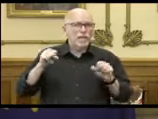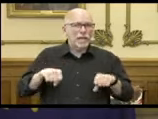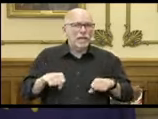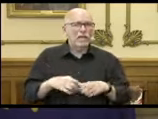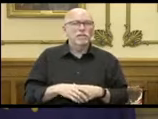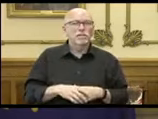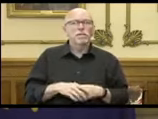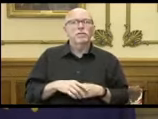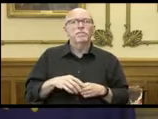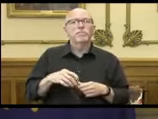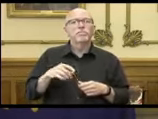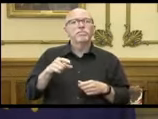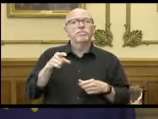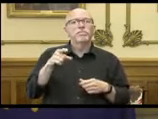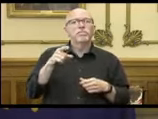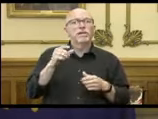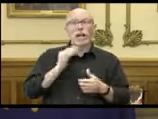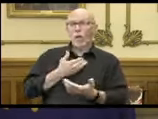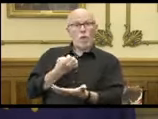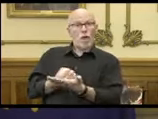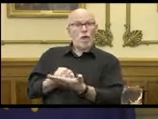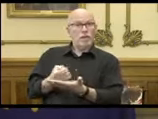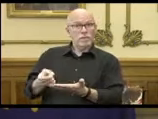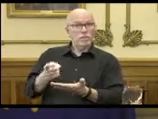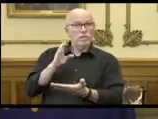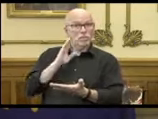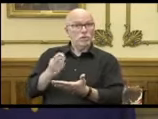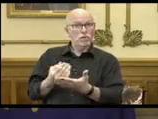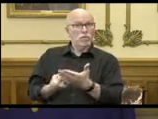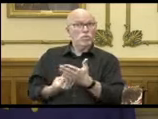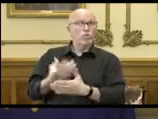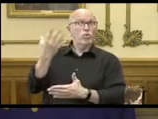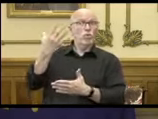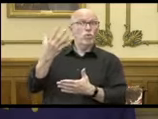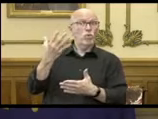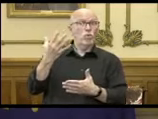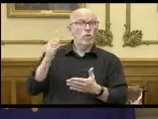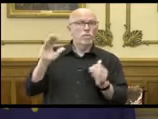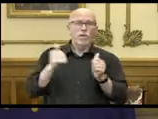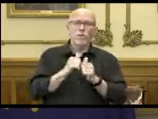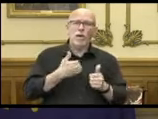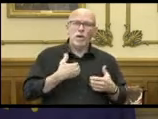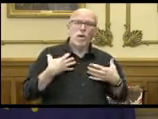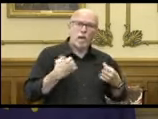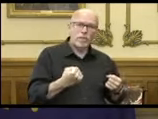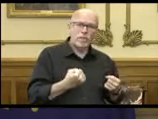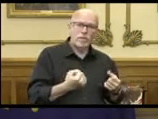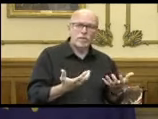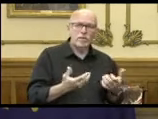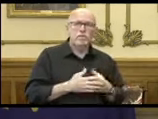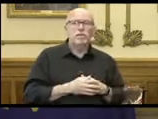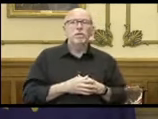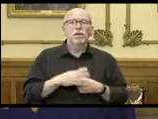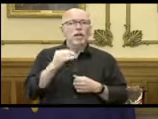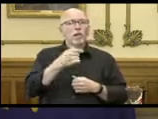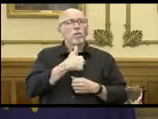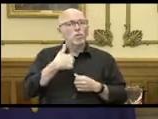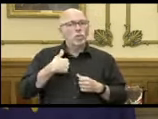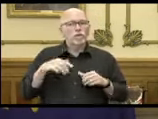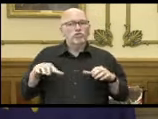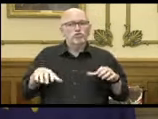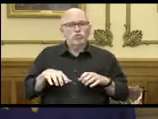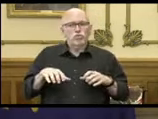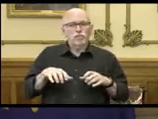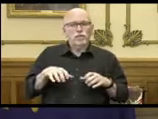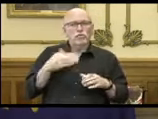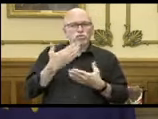Look, our economy will grow proportionately to our health indicators. And we're doing a